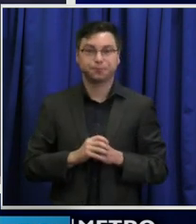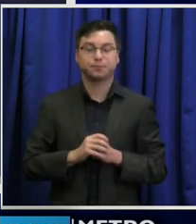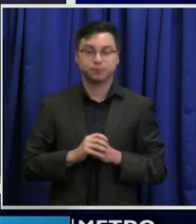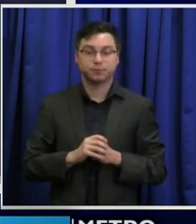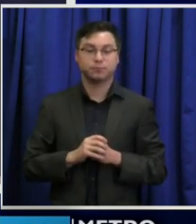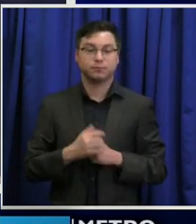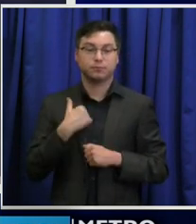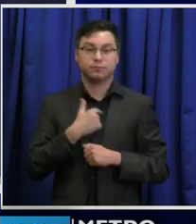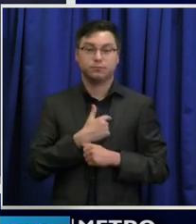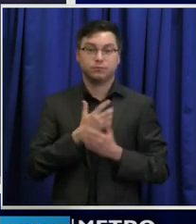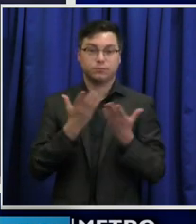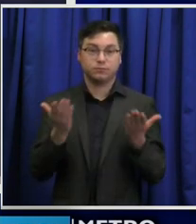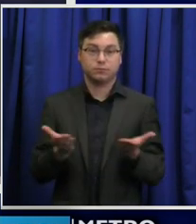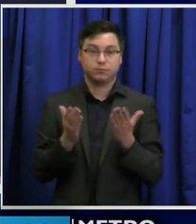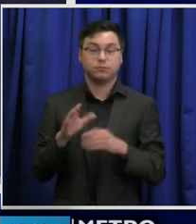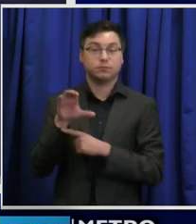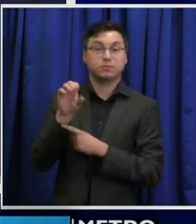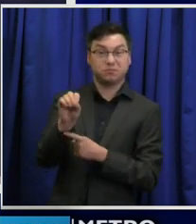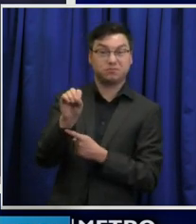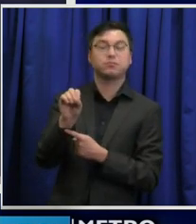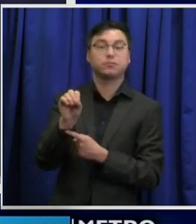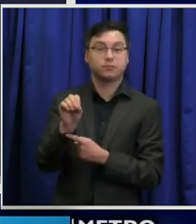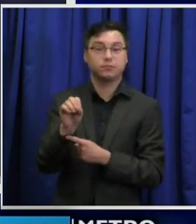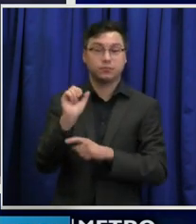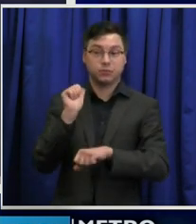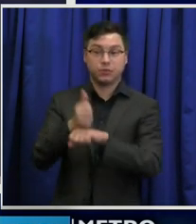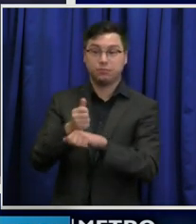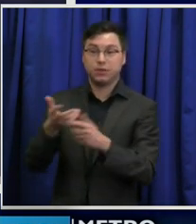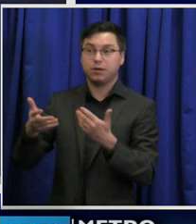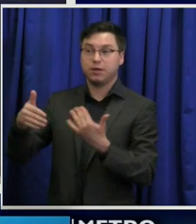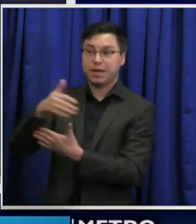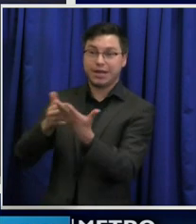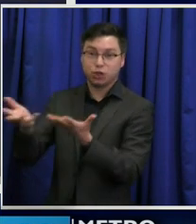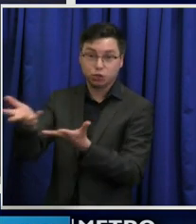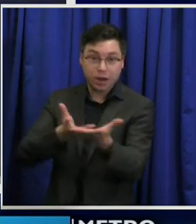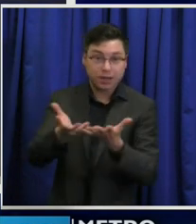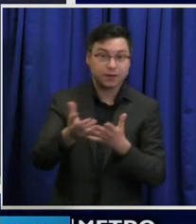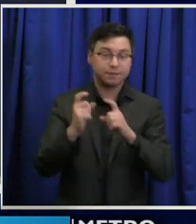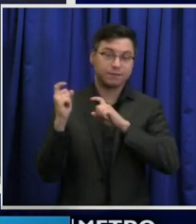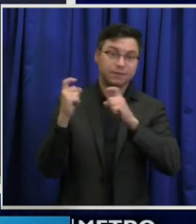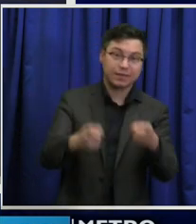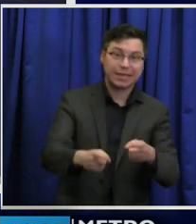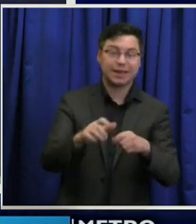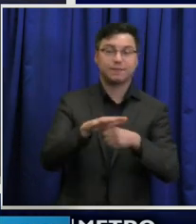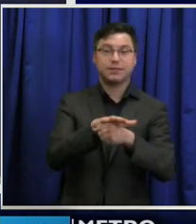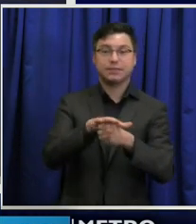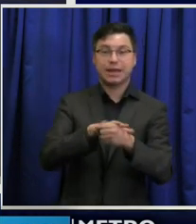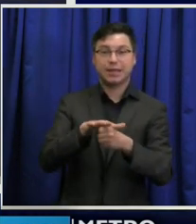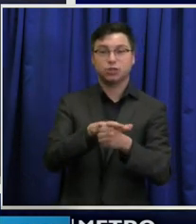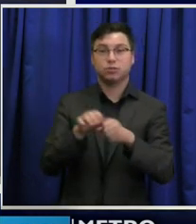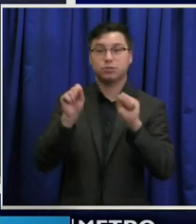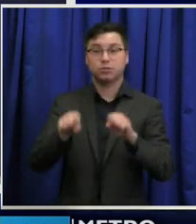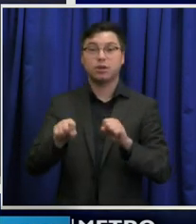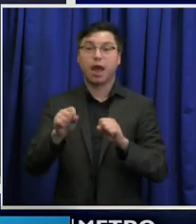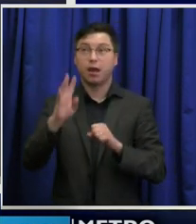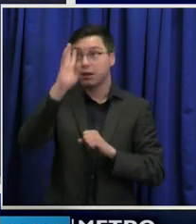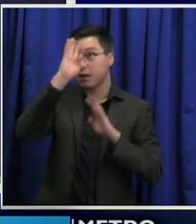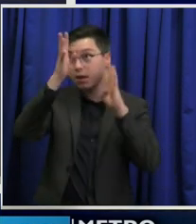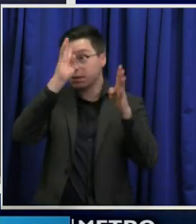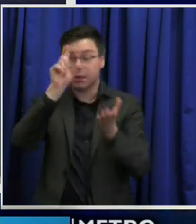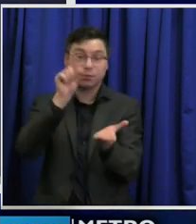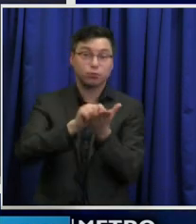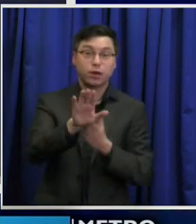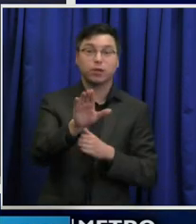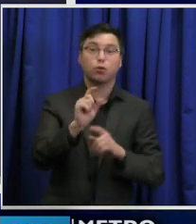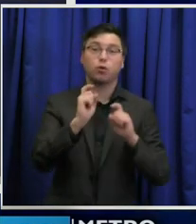are a mobile swag bar company setting up interactive gift stations at events where guests get to customize and print their own gift on site